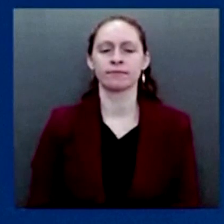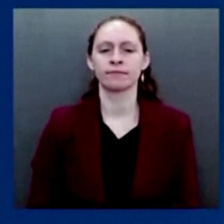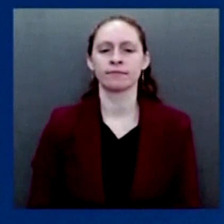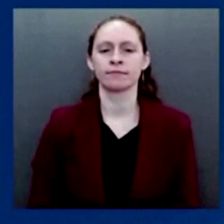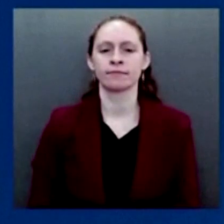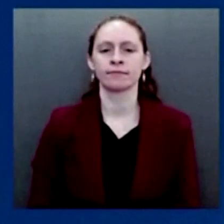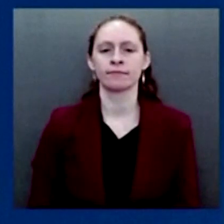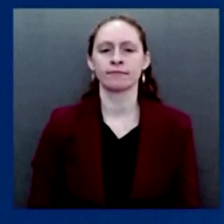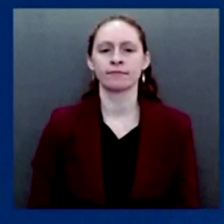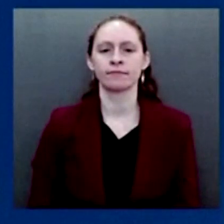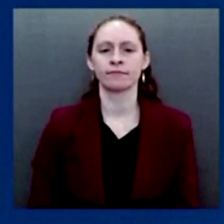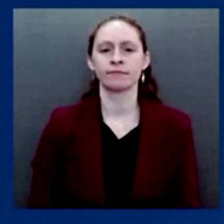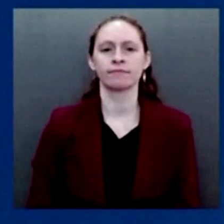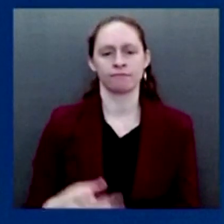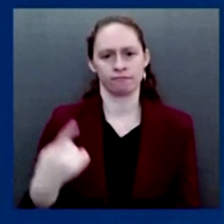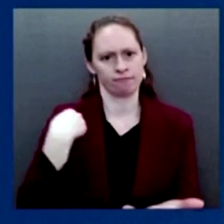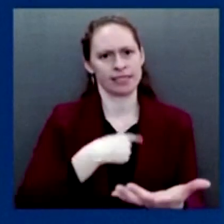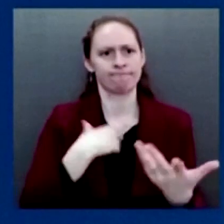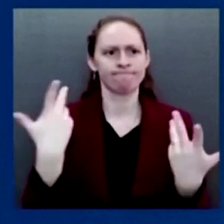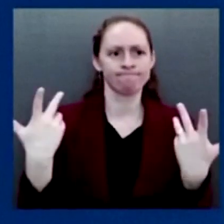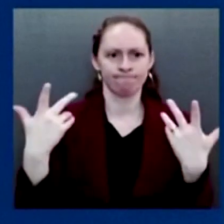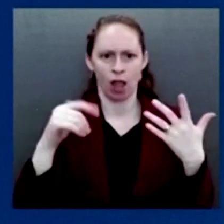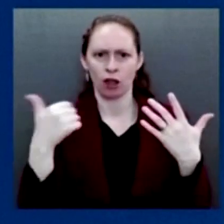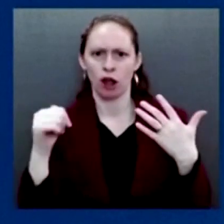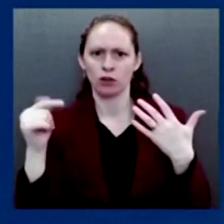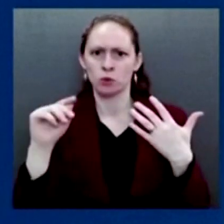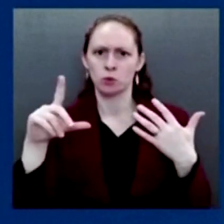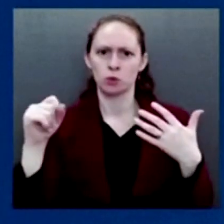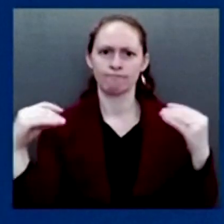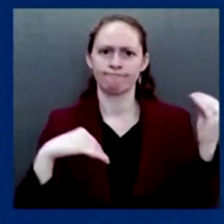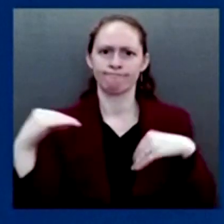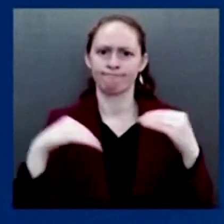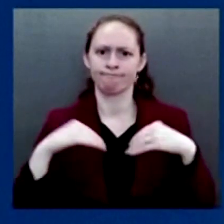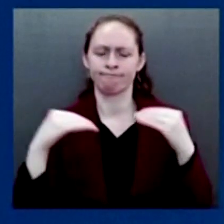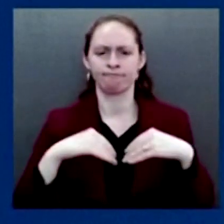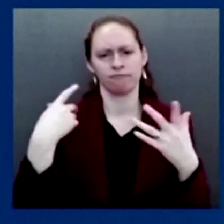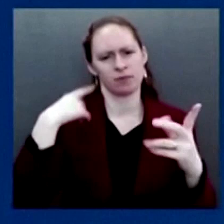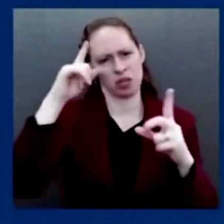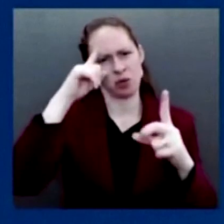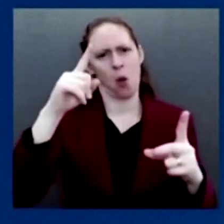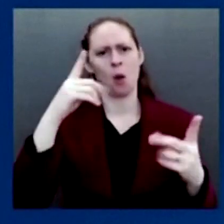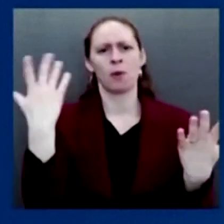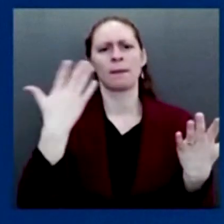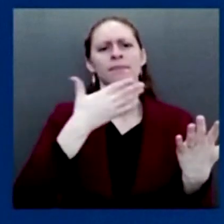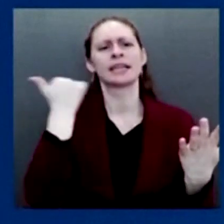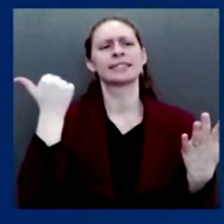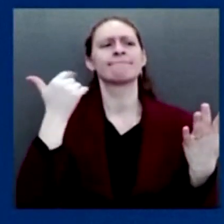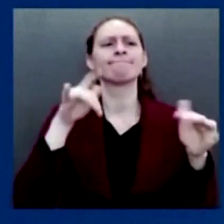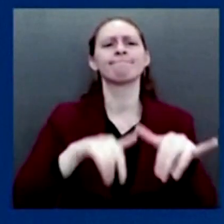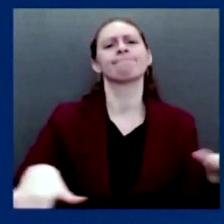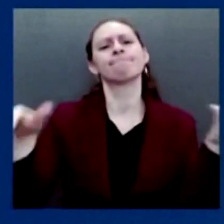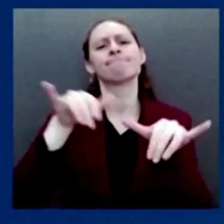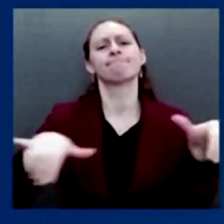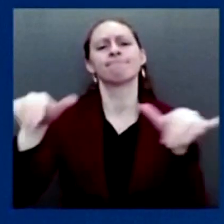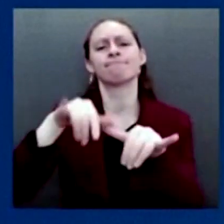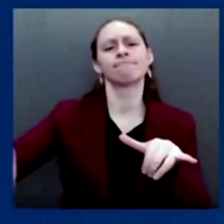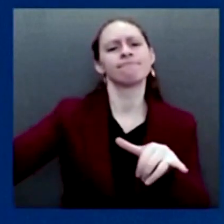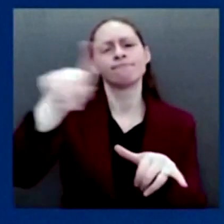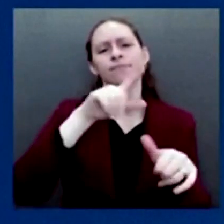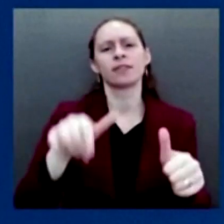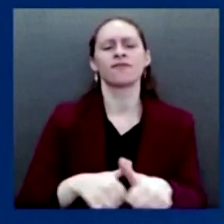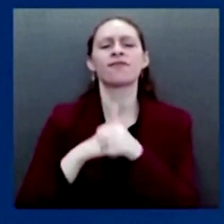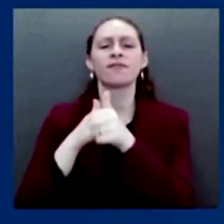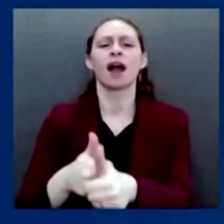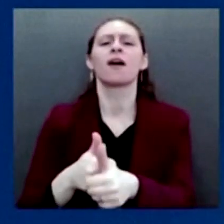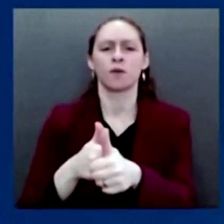best practices, and the federal government is funding and strongly encouraging these testing programs. In